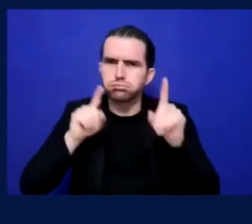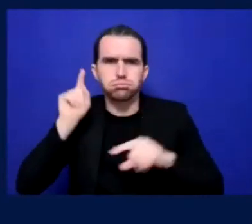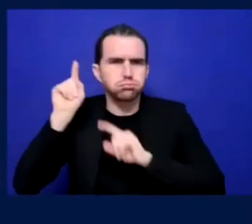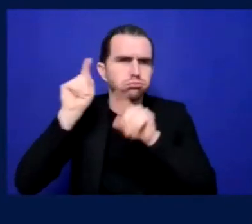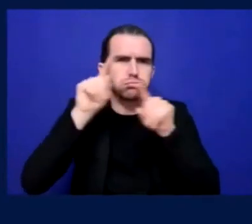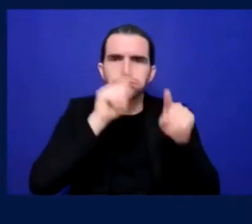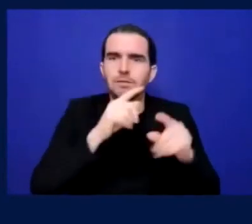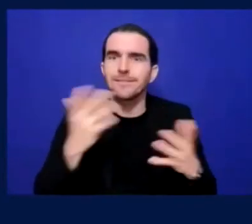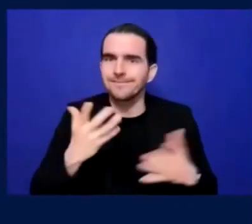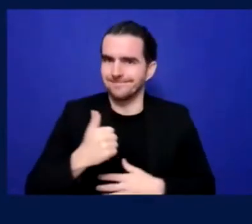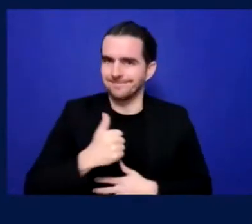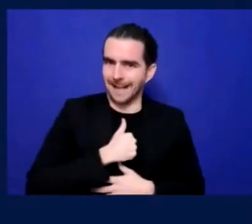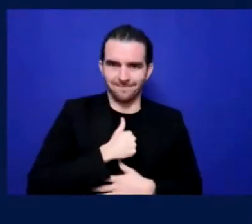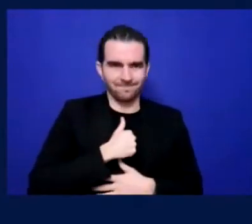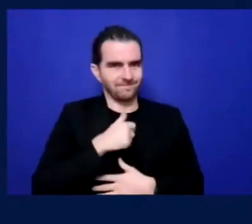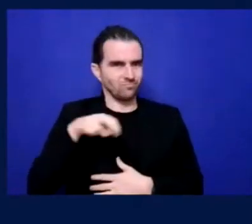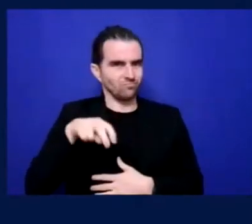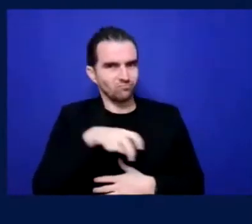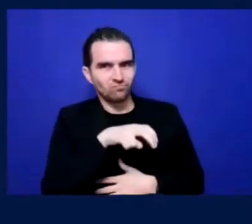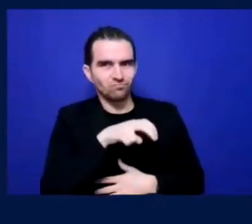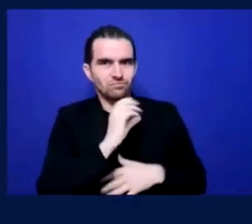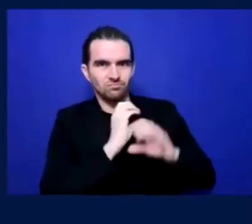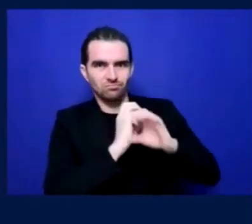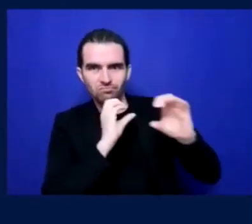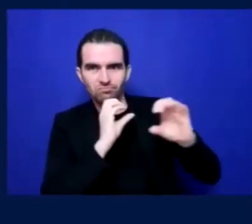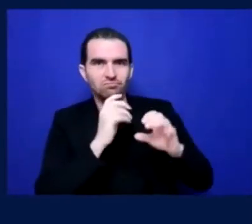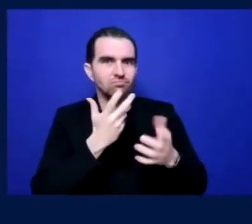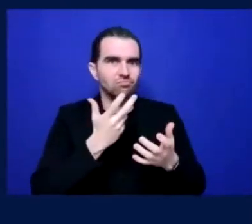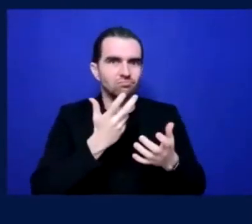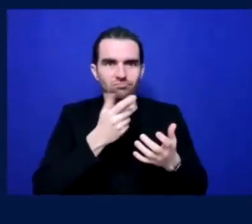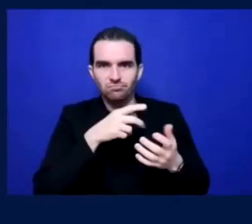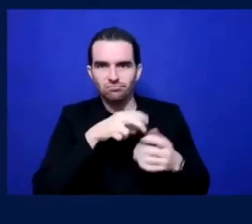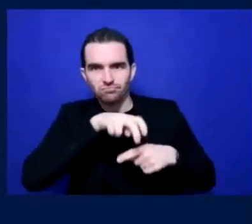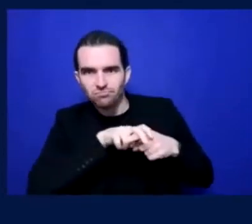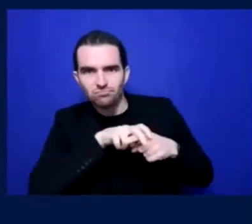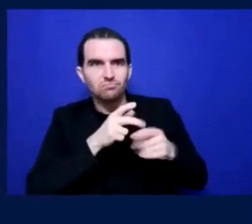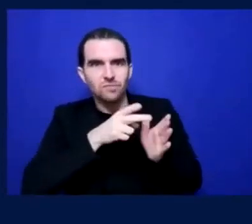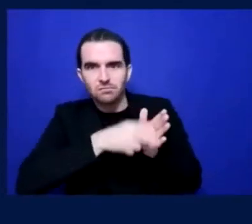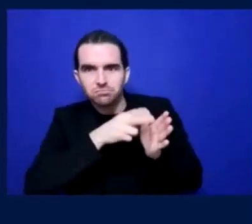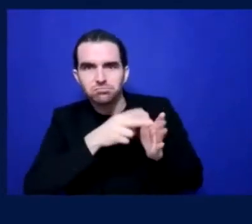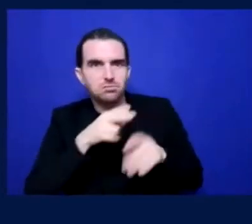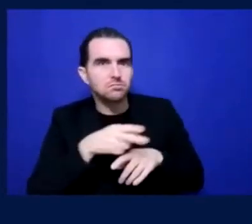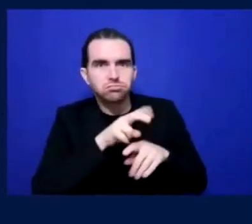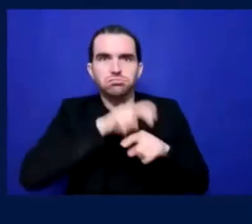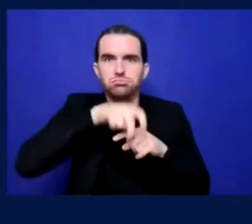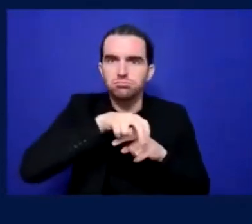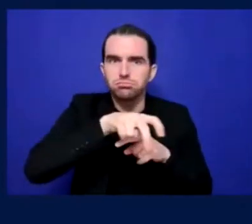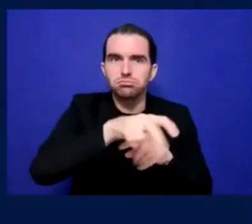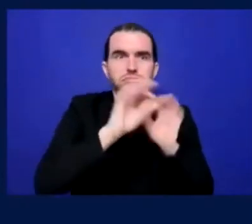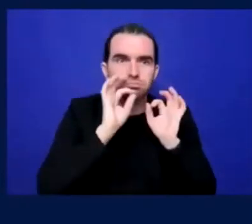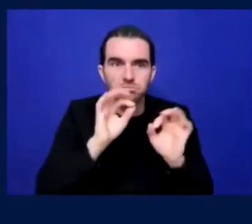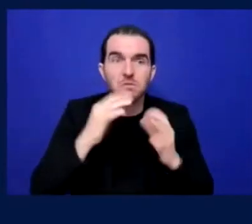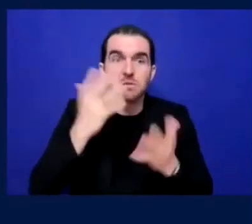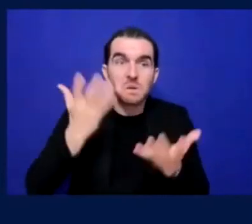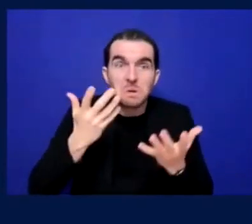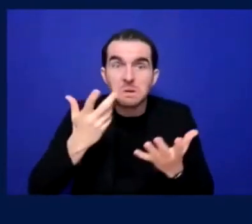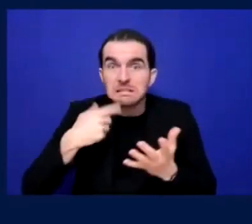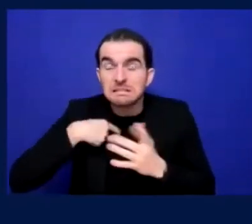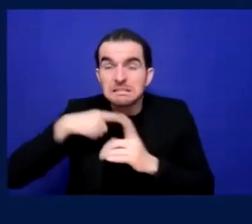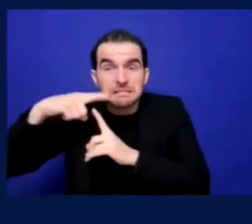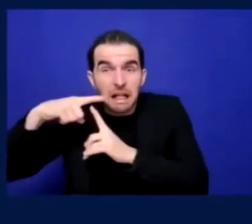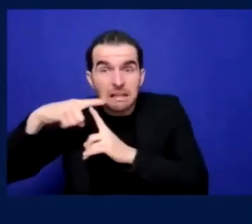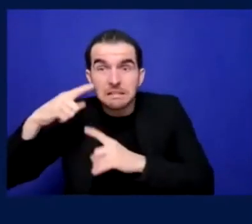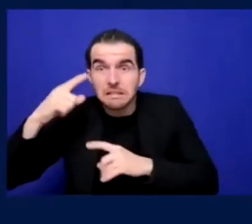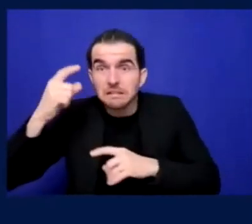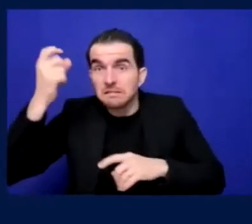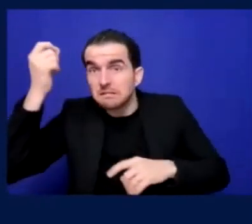a lot of non-disabled away supporters don't realize the amount of planning and organization that goes into even